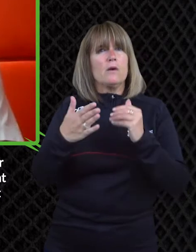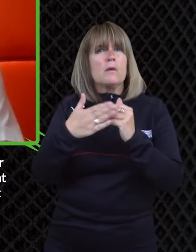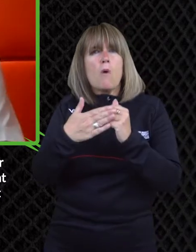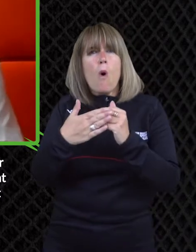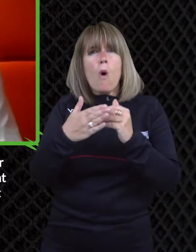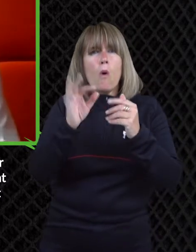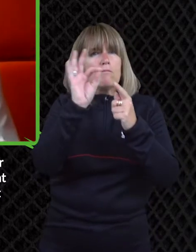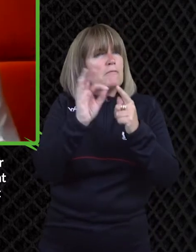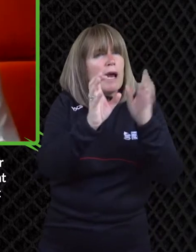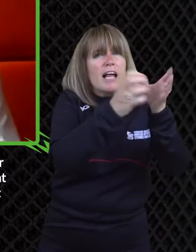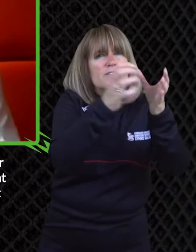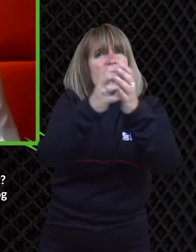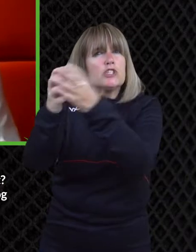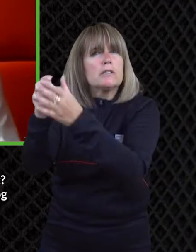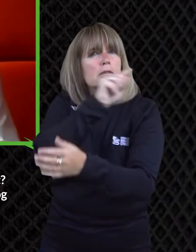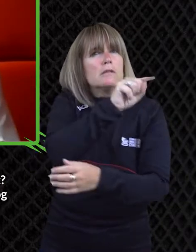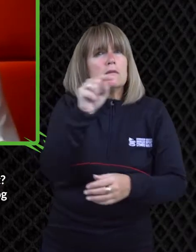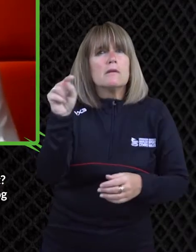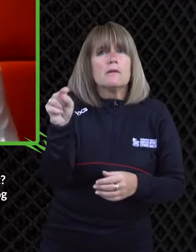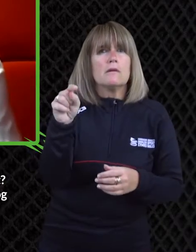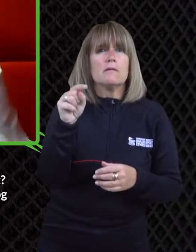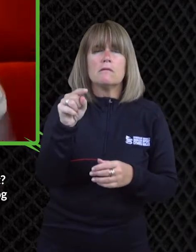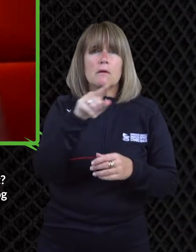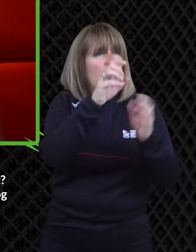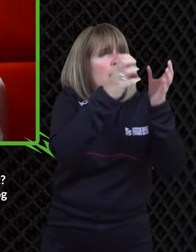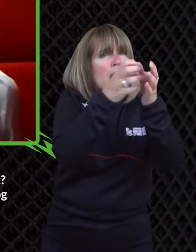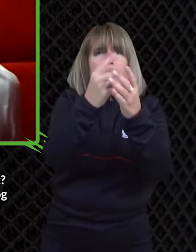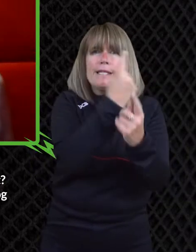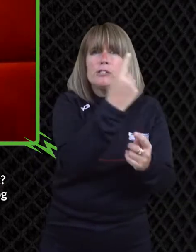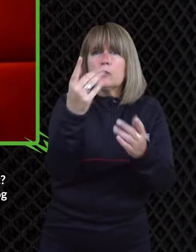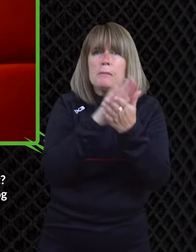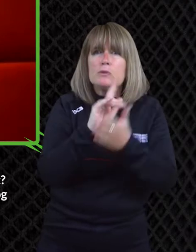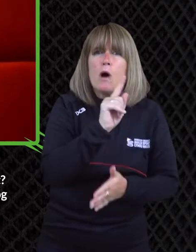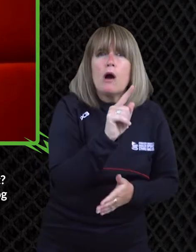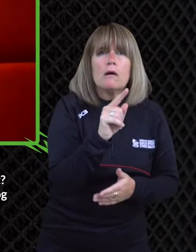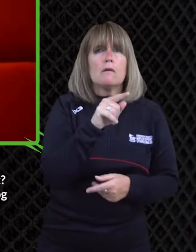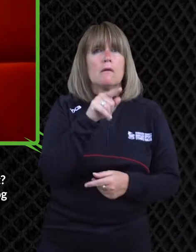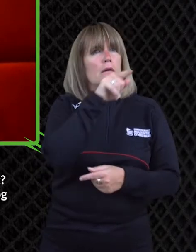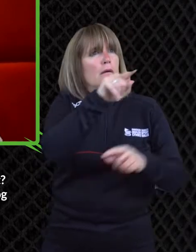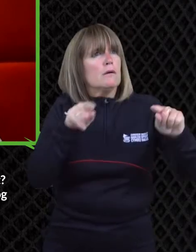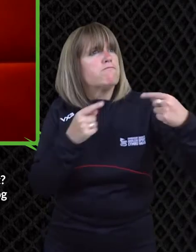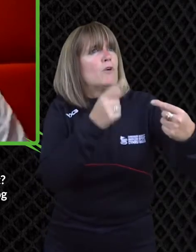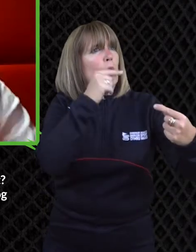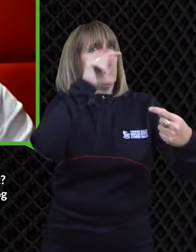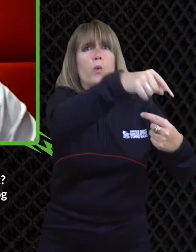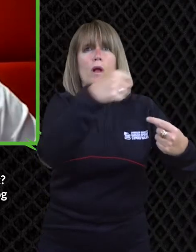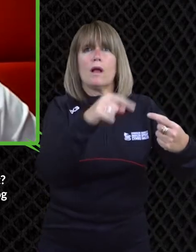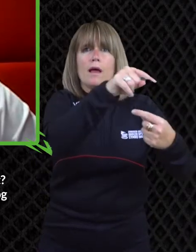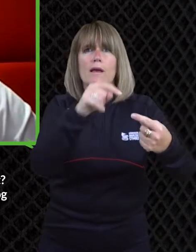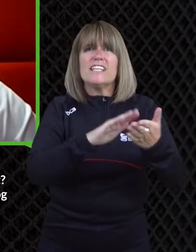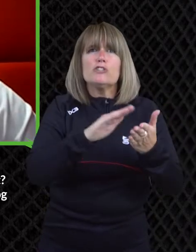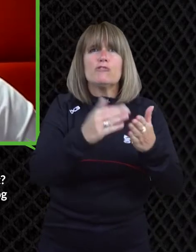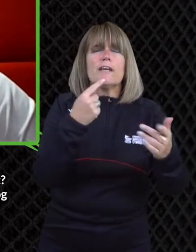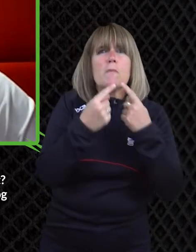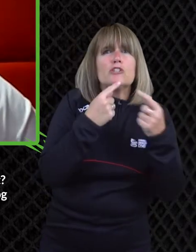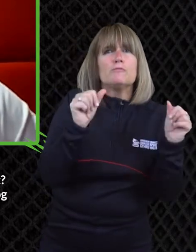doing their background um but let's also sort of get a bit more about classification what what exactly does it mean who are they up against